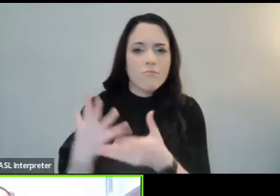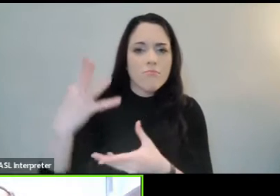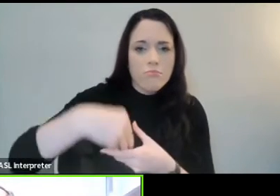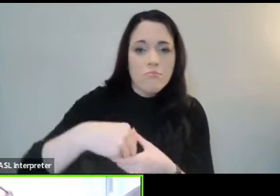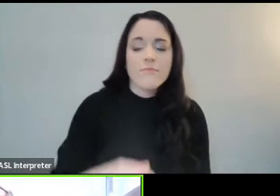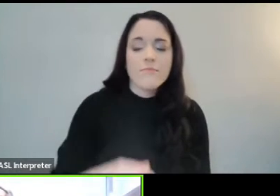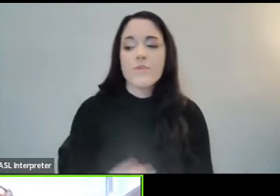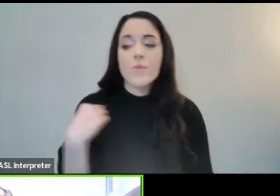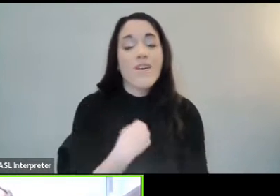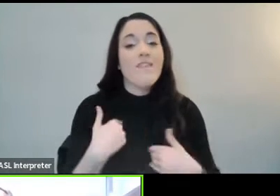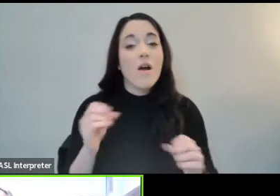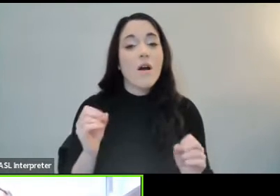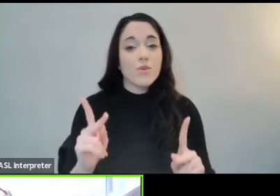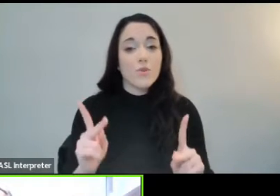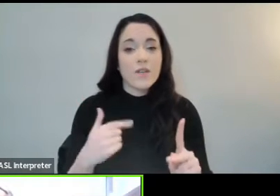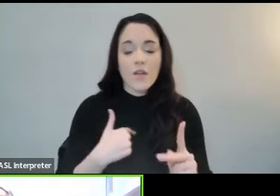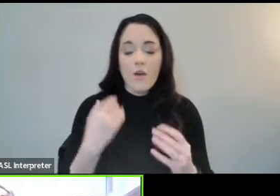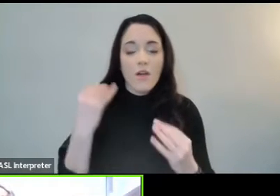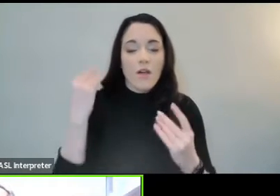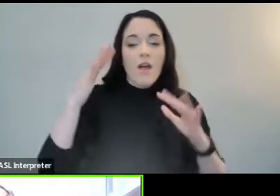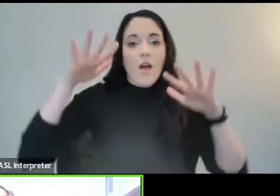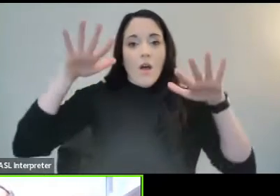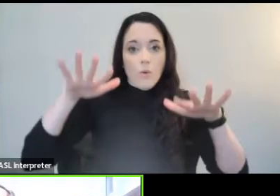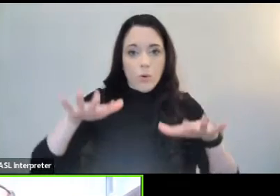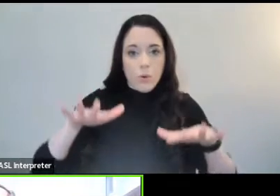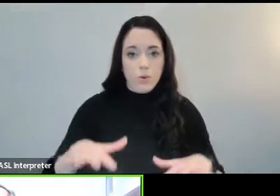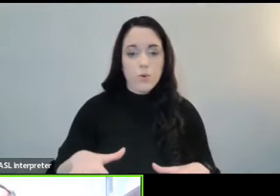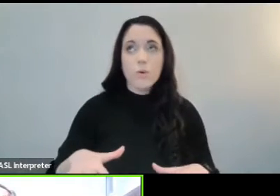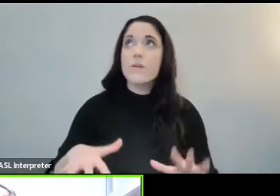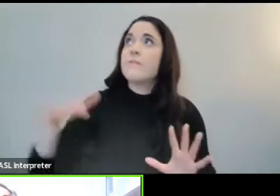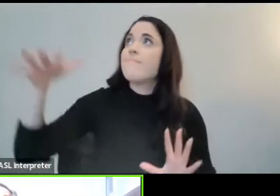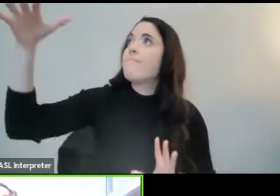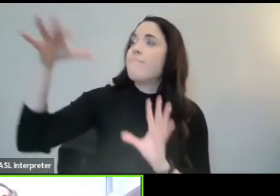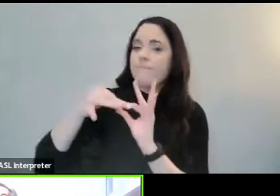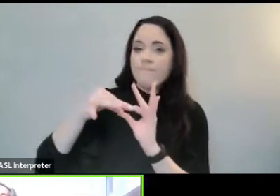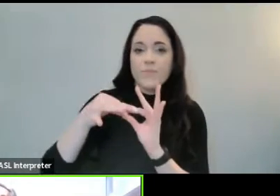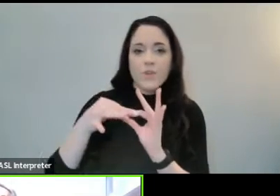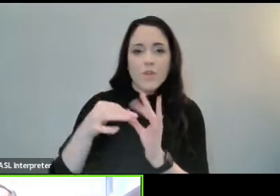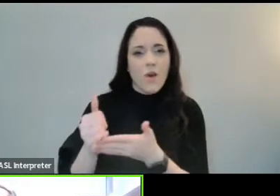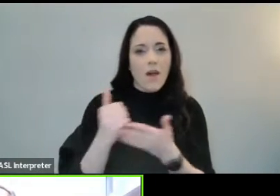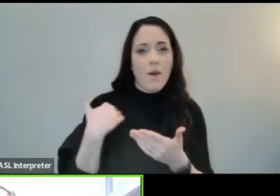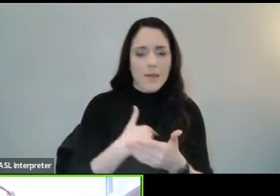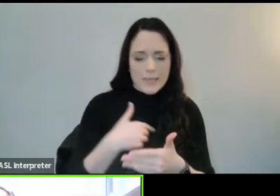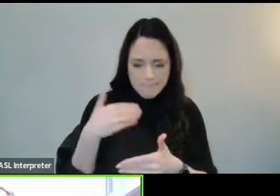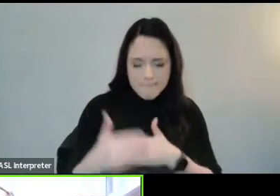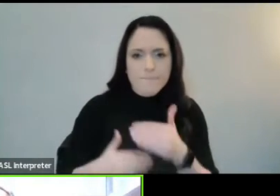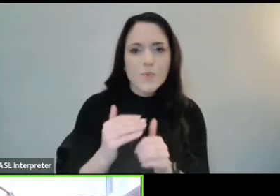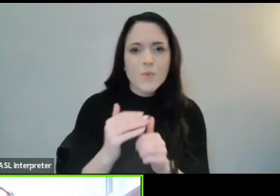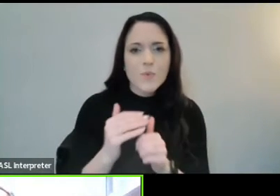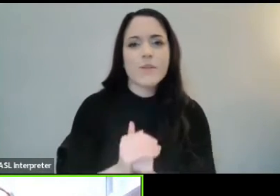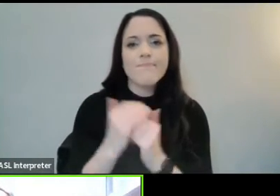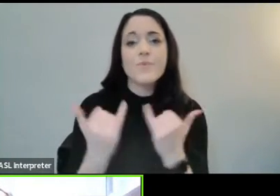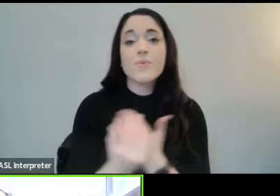us to calm our hearts and be in touch to prepare us further for worship. So